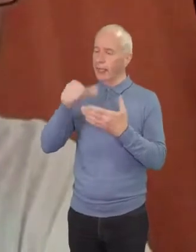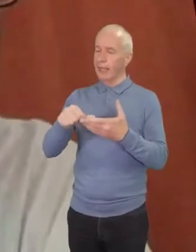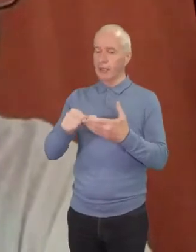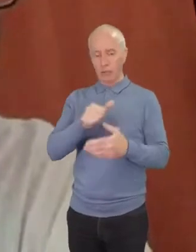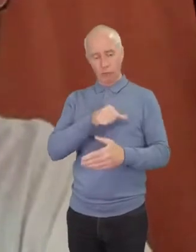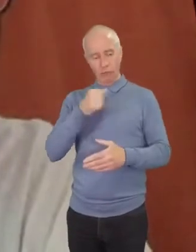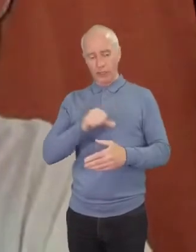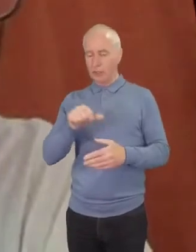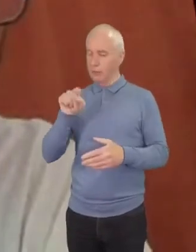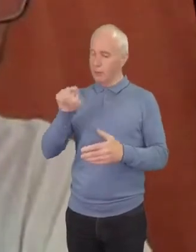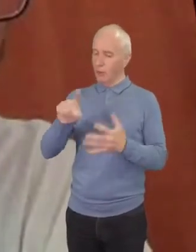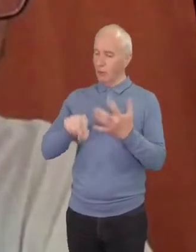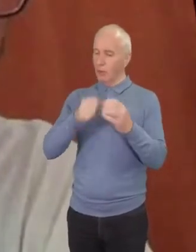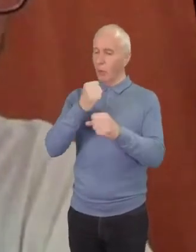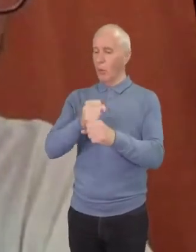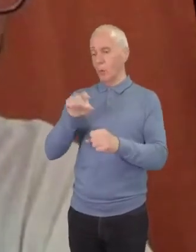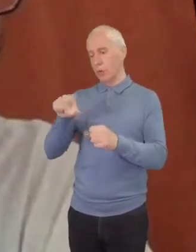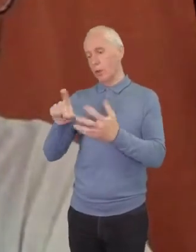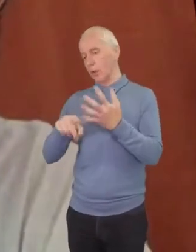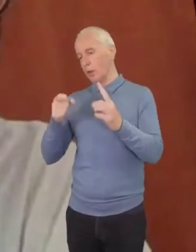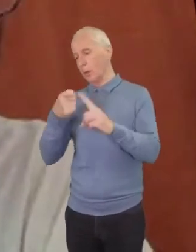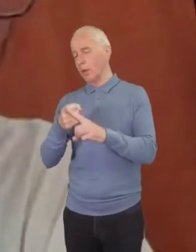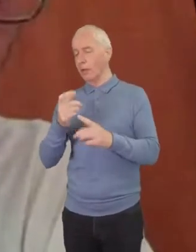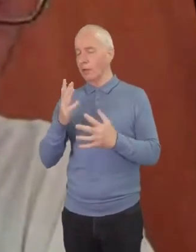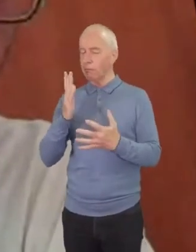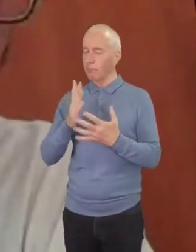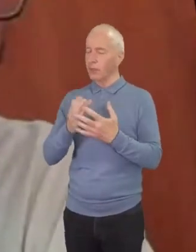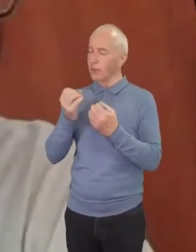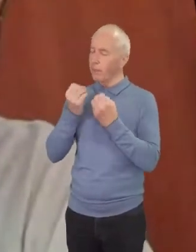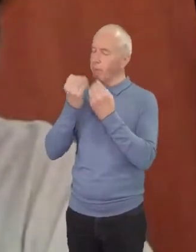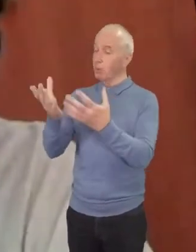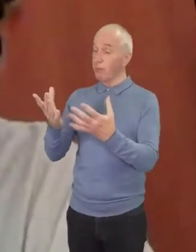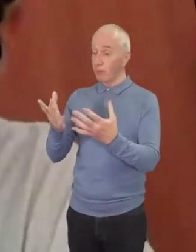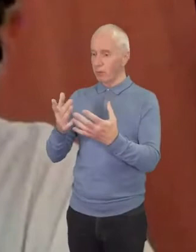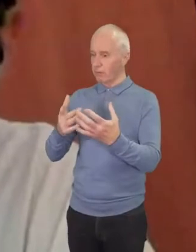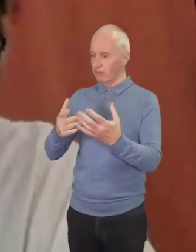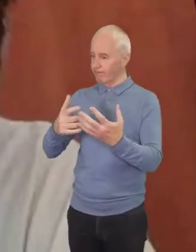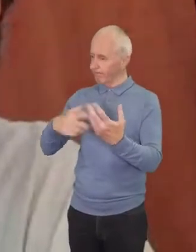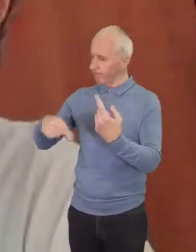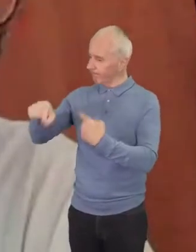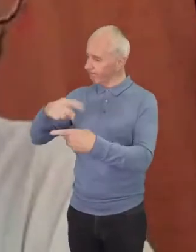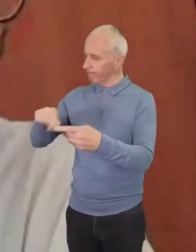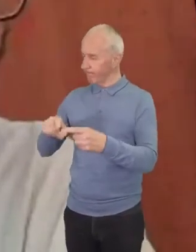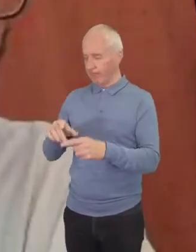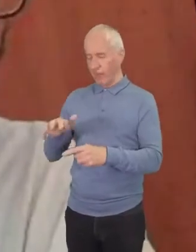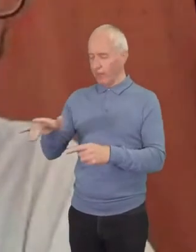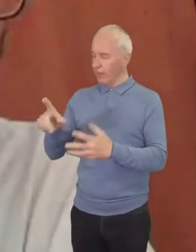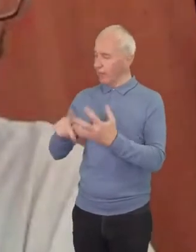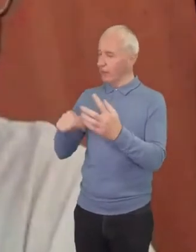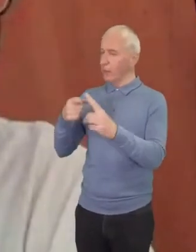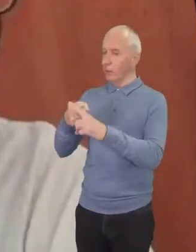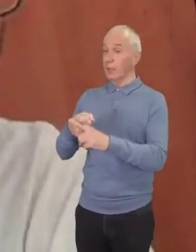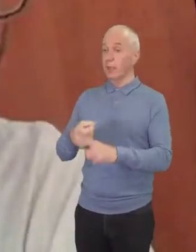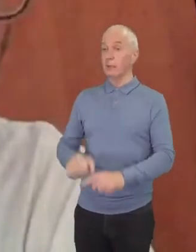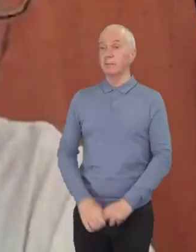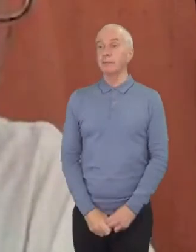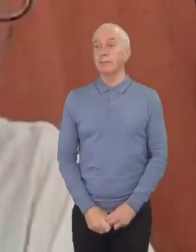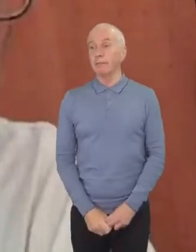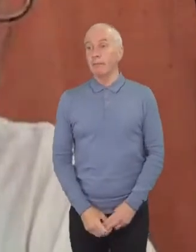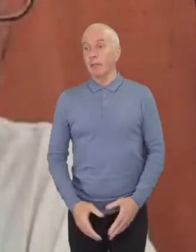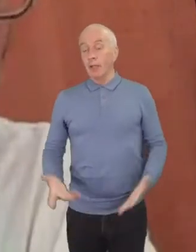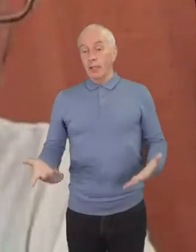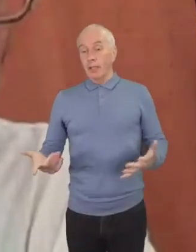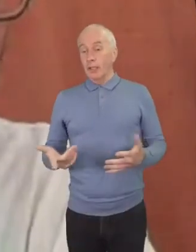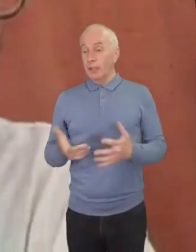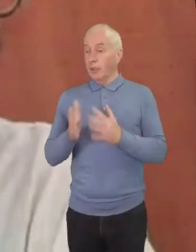because there's a really beautiful thing happening over there and as far as praying for us i think uh you can be praying for katie